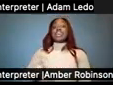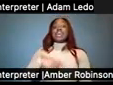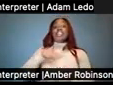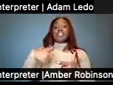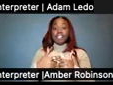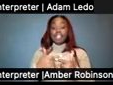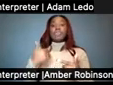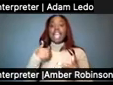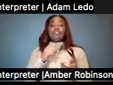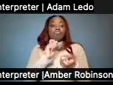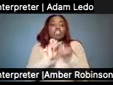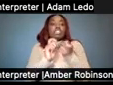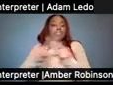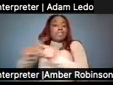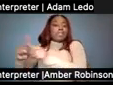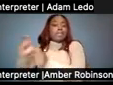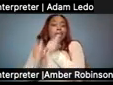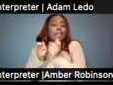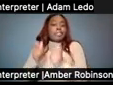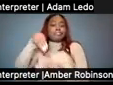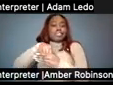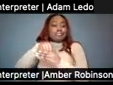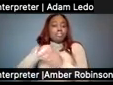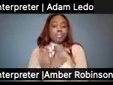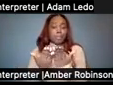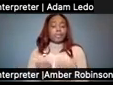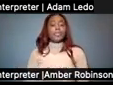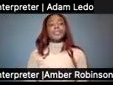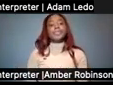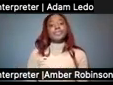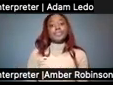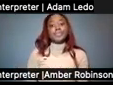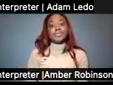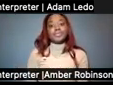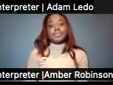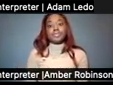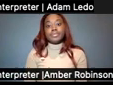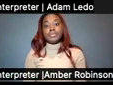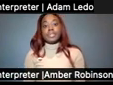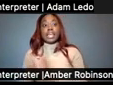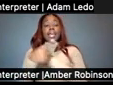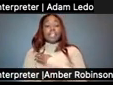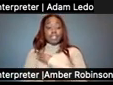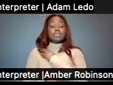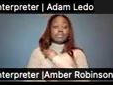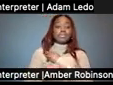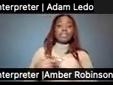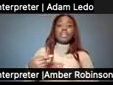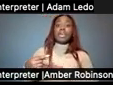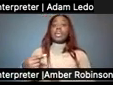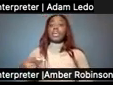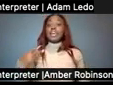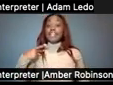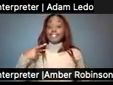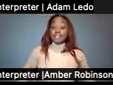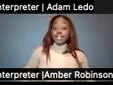in this, in this book, gross motor development curriculum. And then this one is called physical education sport for people